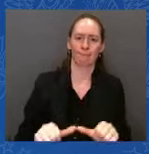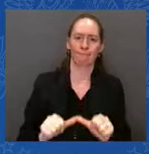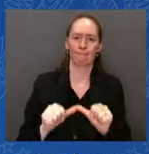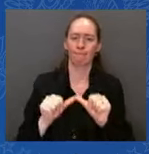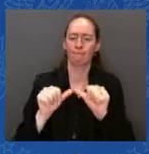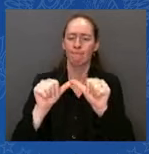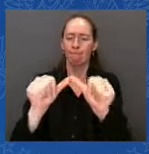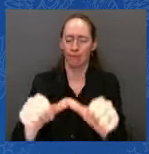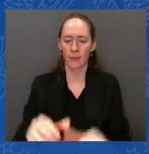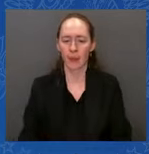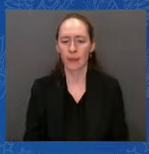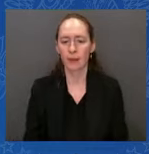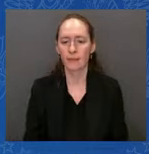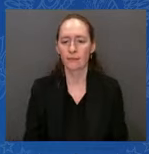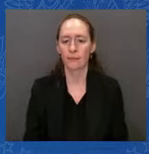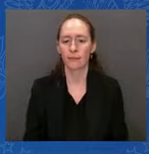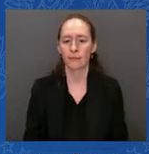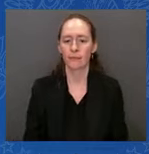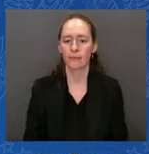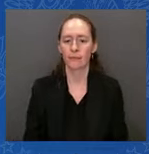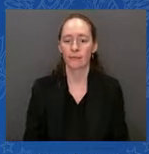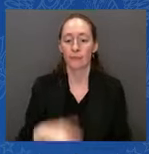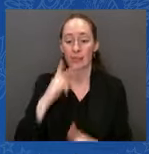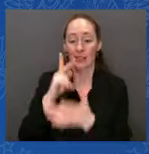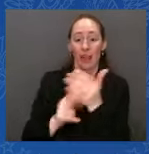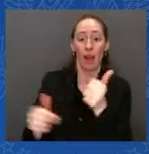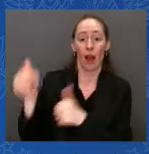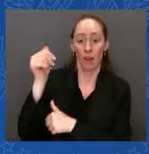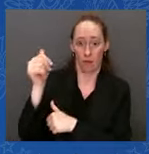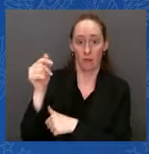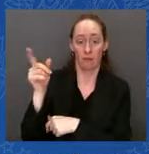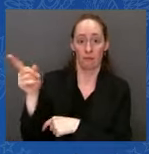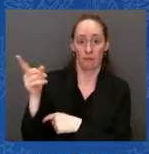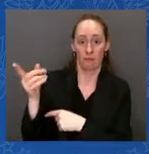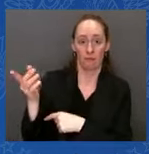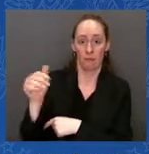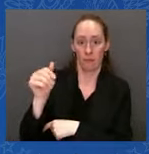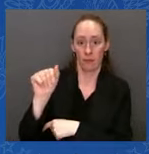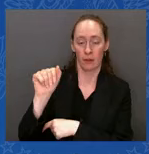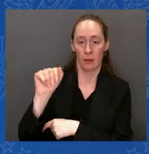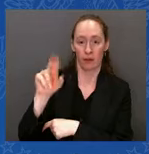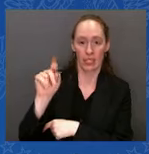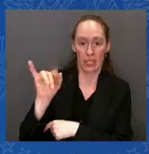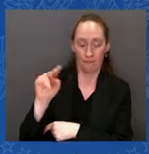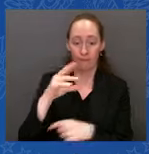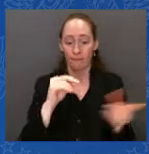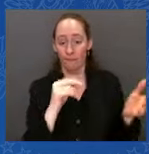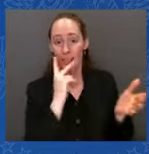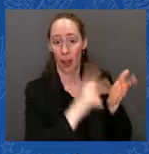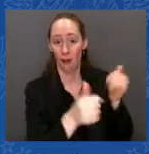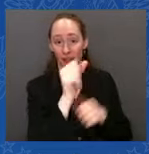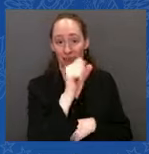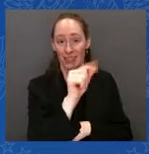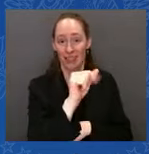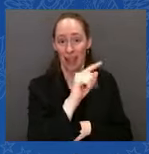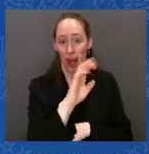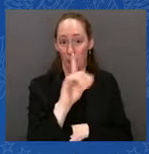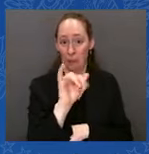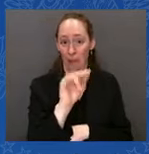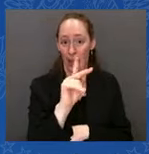deeply involved in this whole effort. Armored capability, as General Austin will tell you, is,